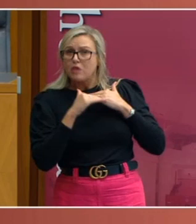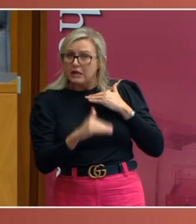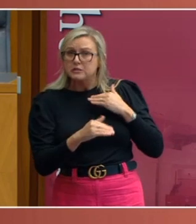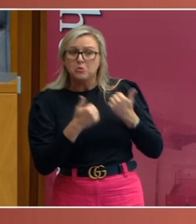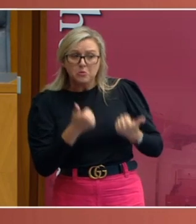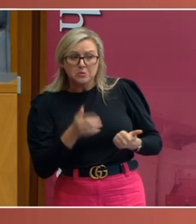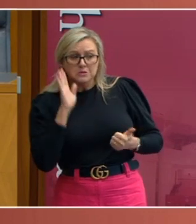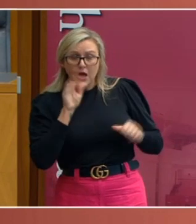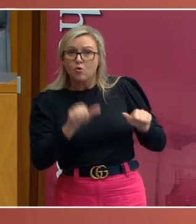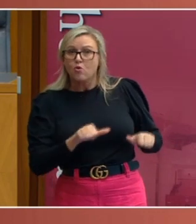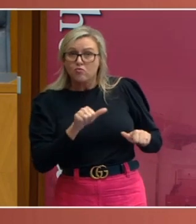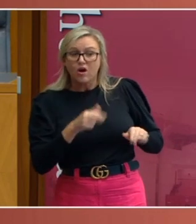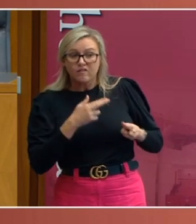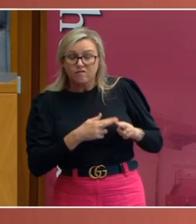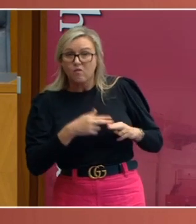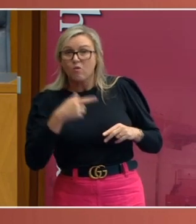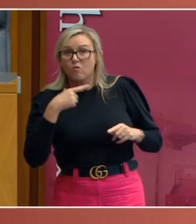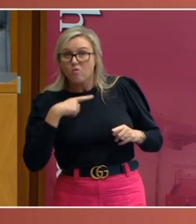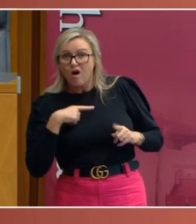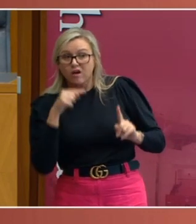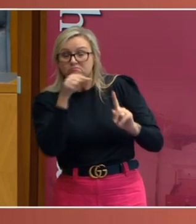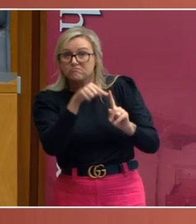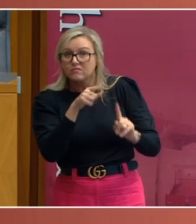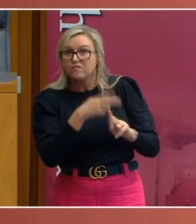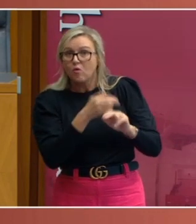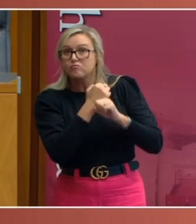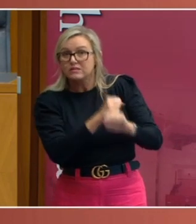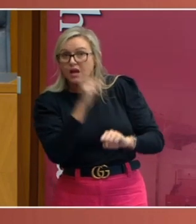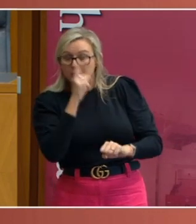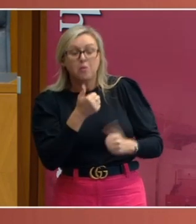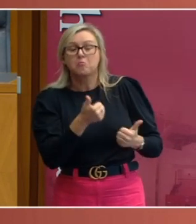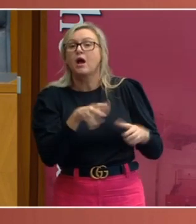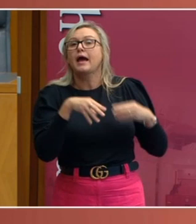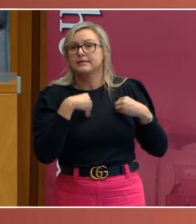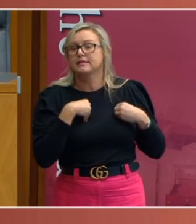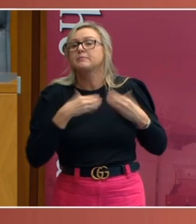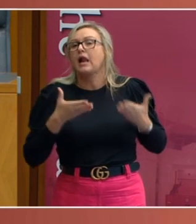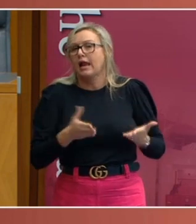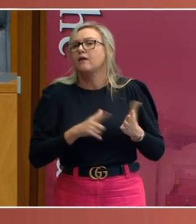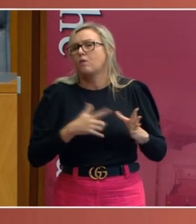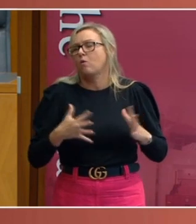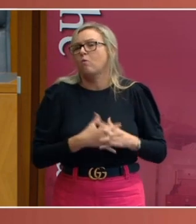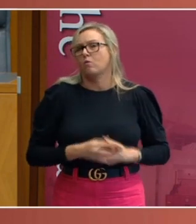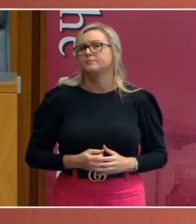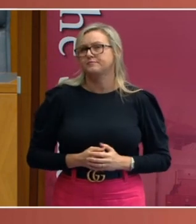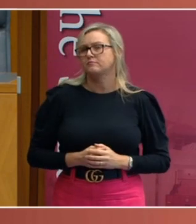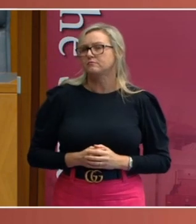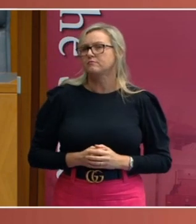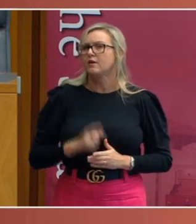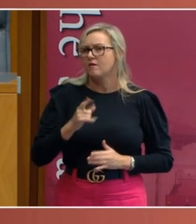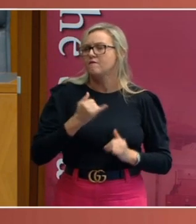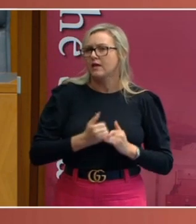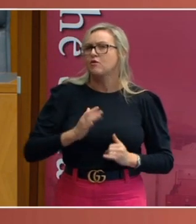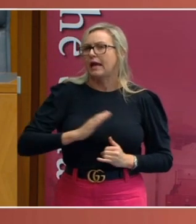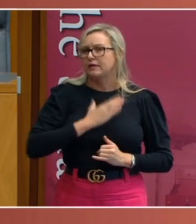to meet the ostensible purpose, then he thought the law would be valid. Now, it's really quite interesting if you look at that because that's